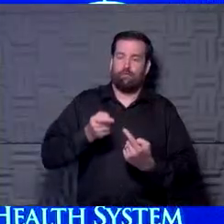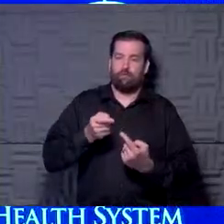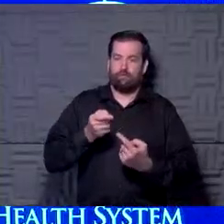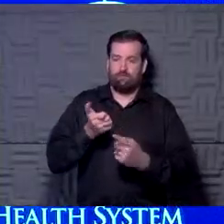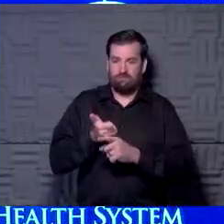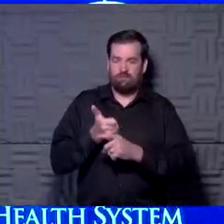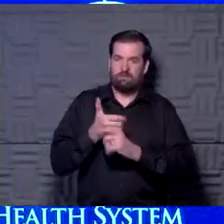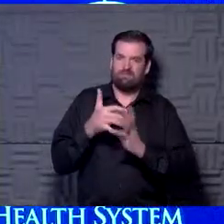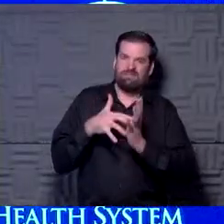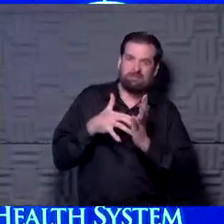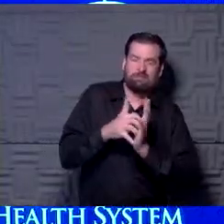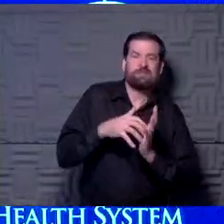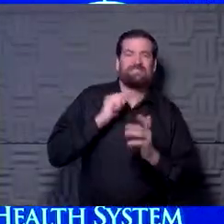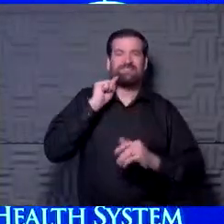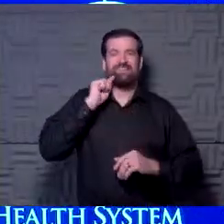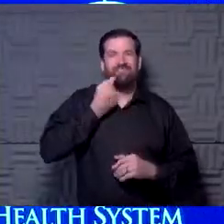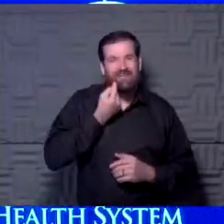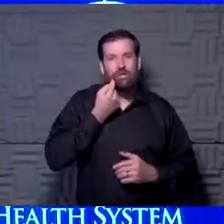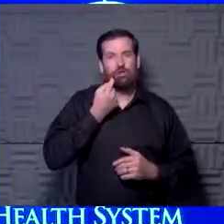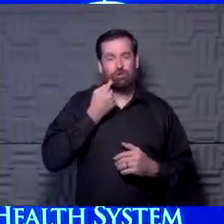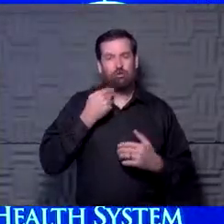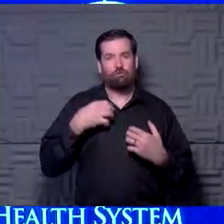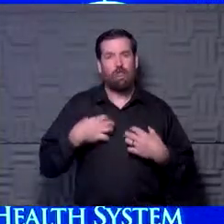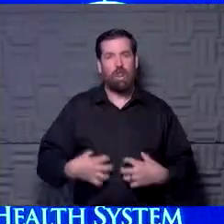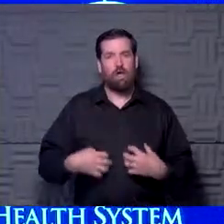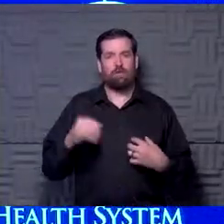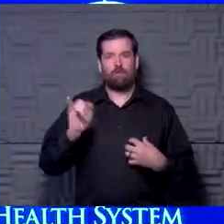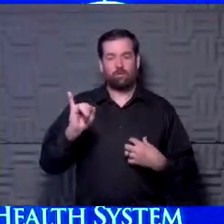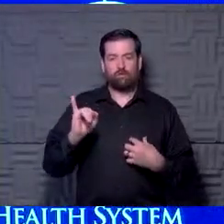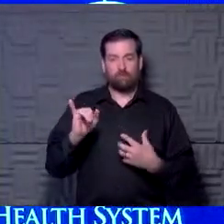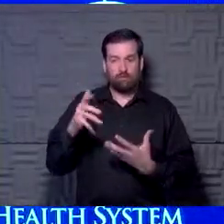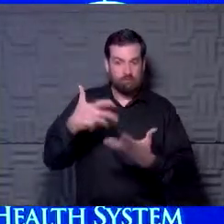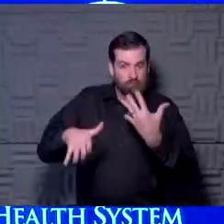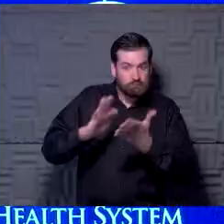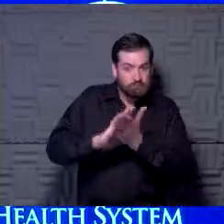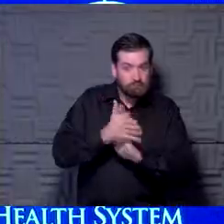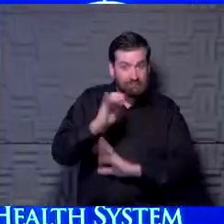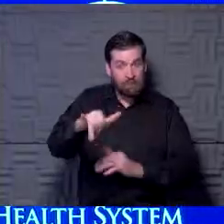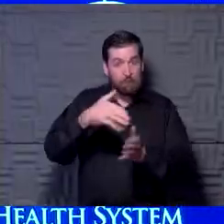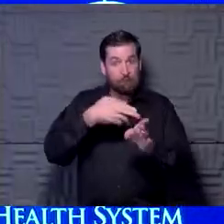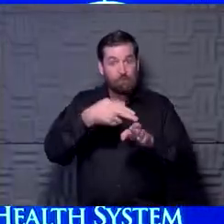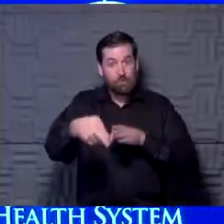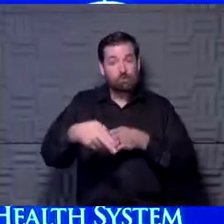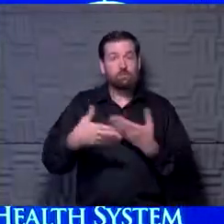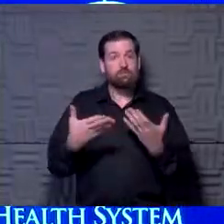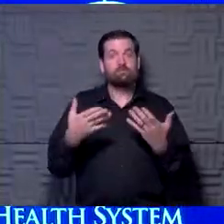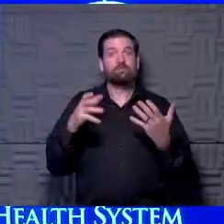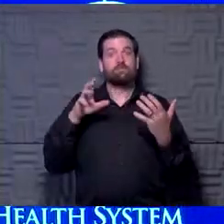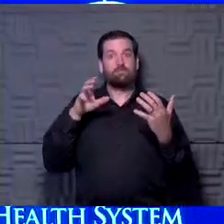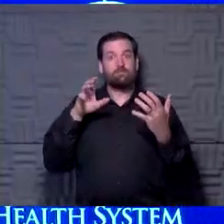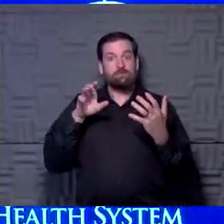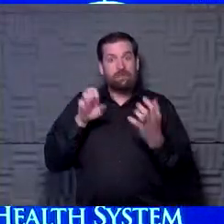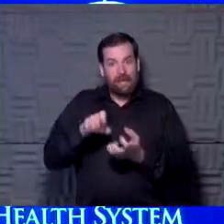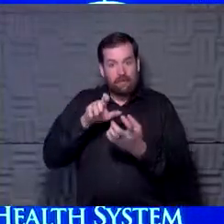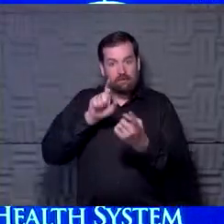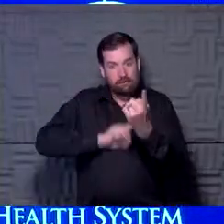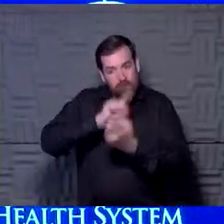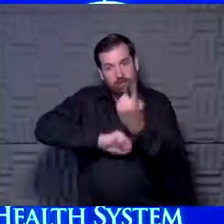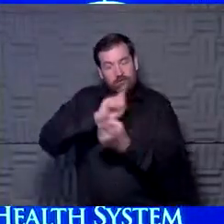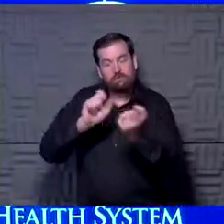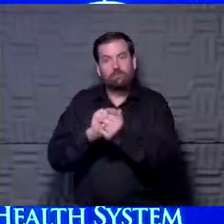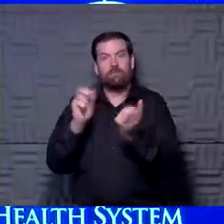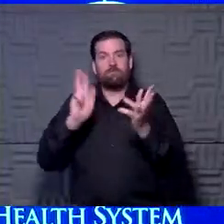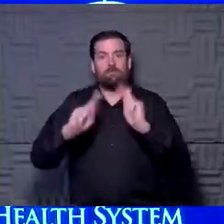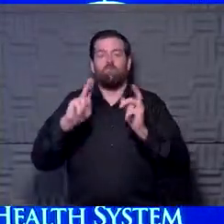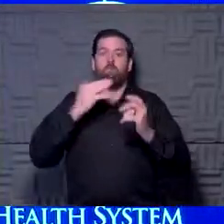susceptible to severe lung infections around a respiratory, to be a respiratory therapist, when that could be a profession that gets you in front of a lot of people's bad lung infections. And